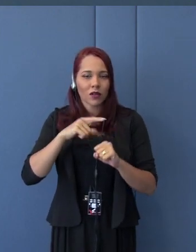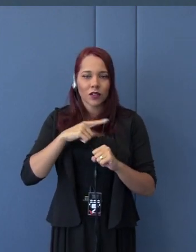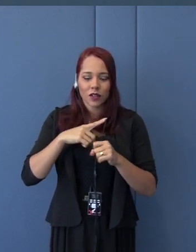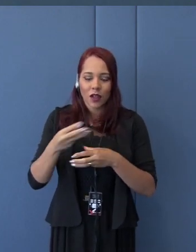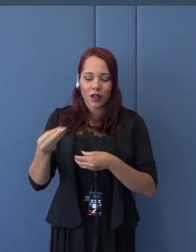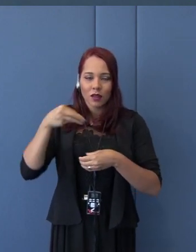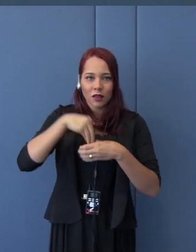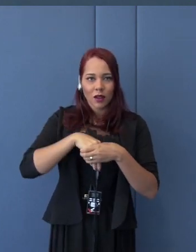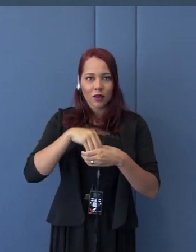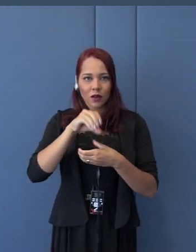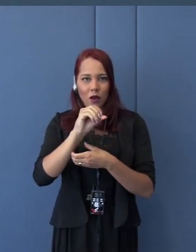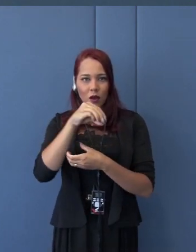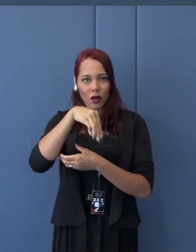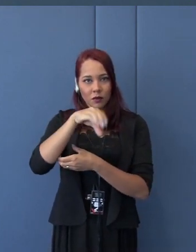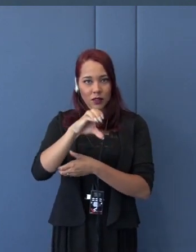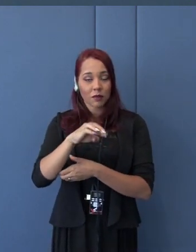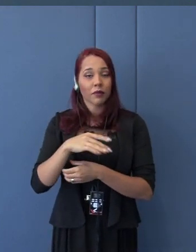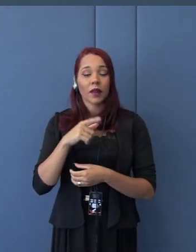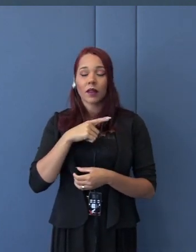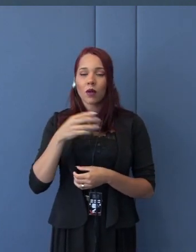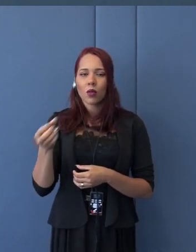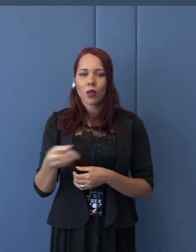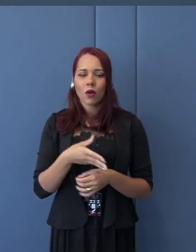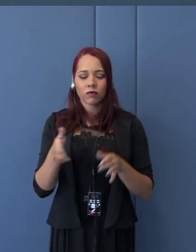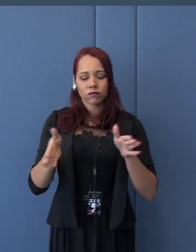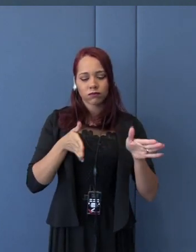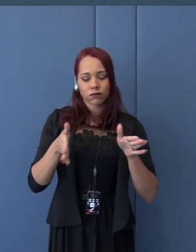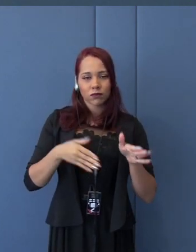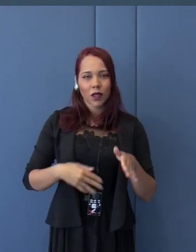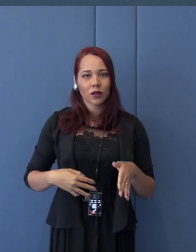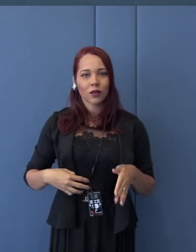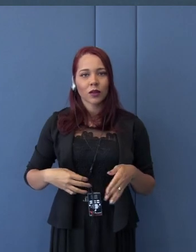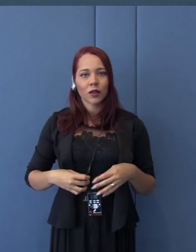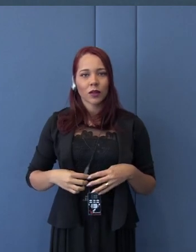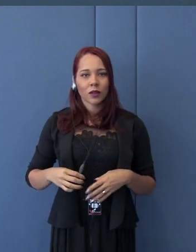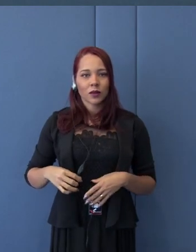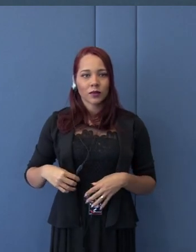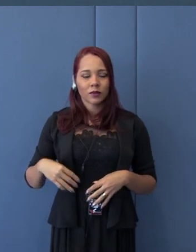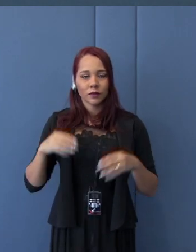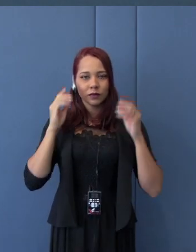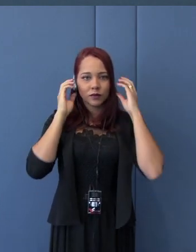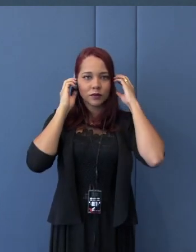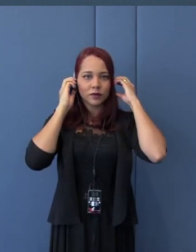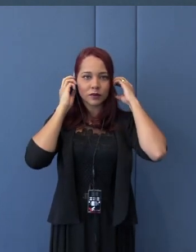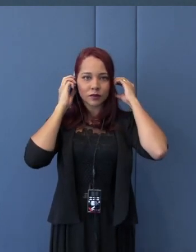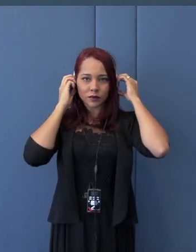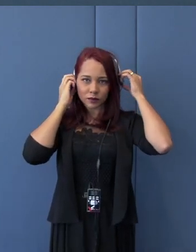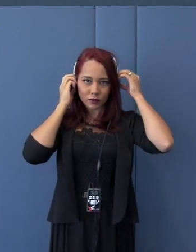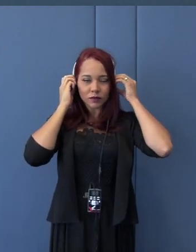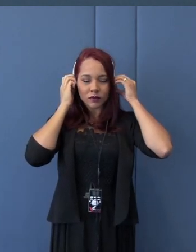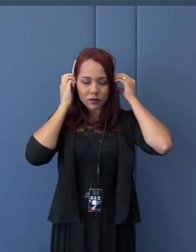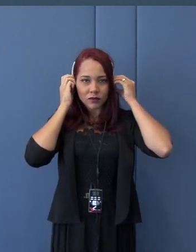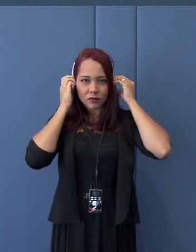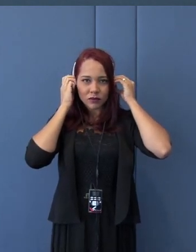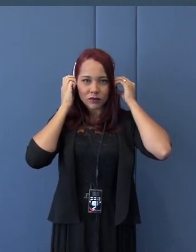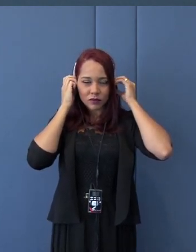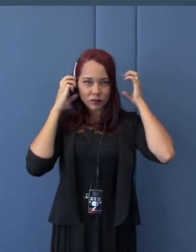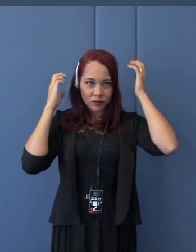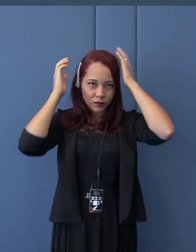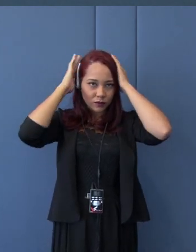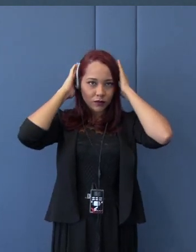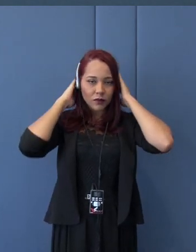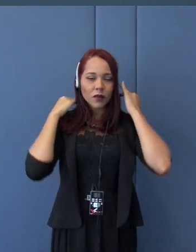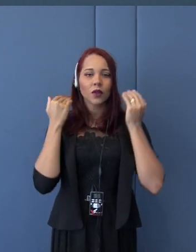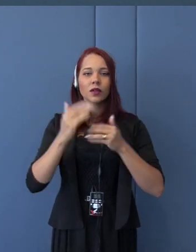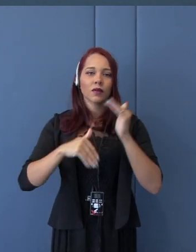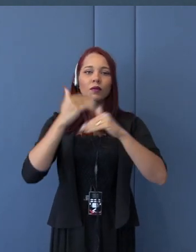to reinforce trade multilateralism. Therefore, the rulemaking in the digital trade, cooperation in the WTO